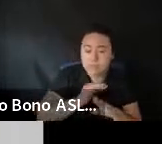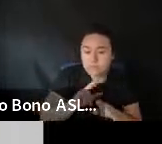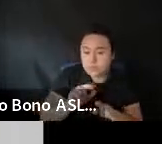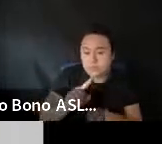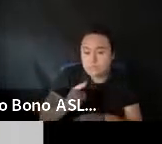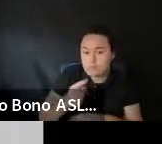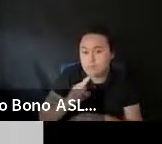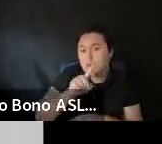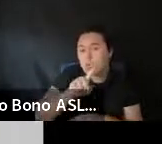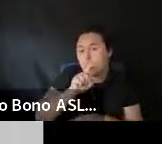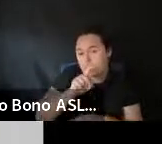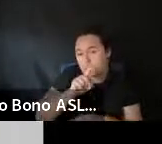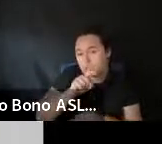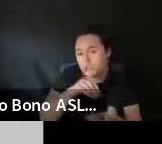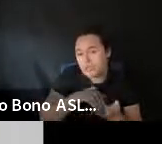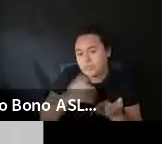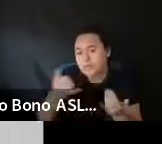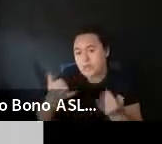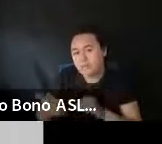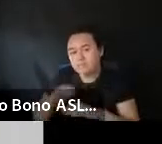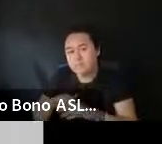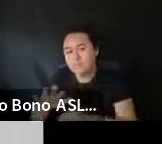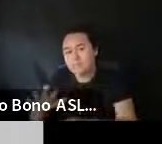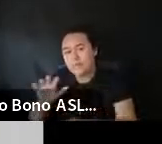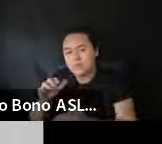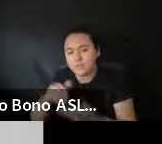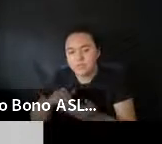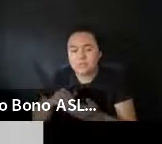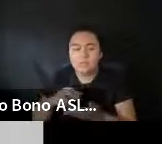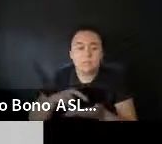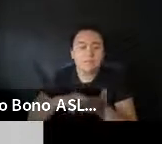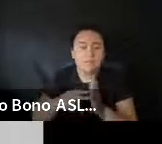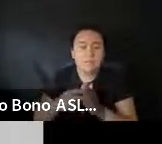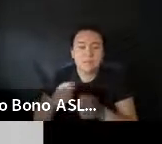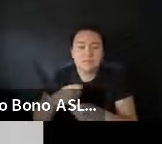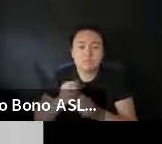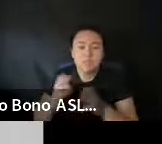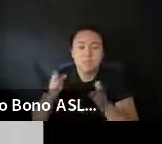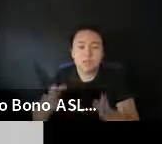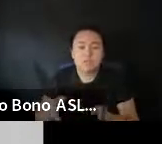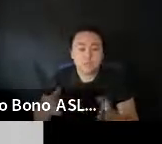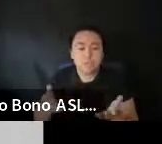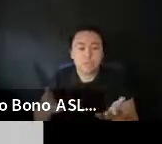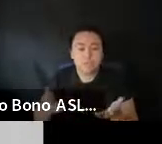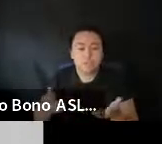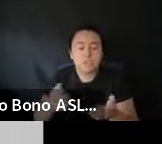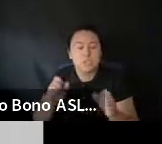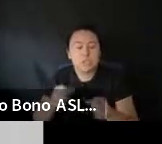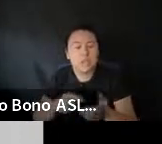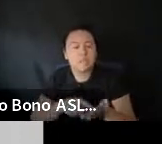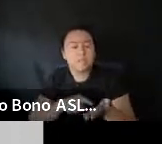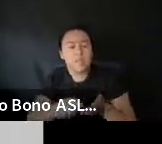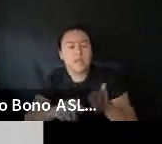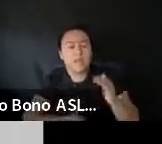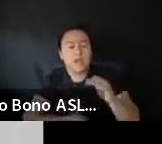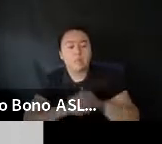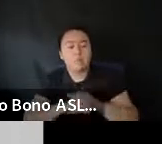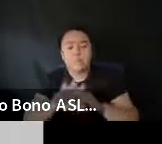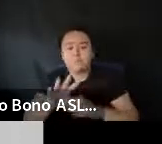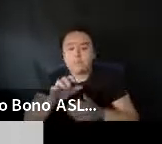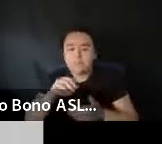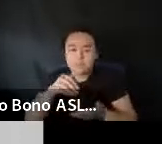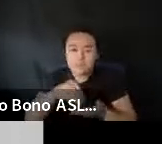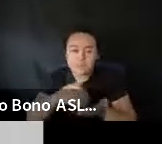So that means a production can. Can pay an individual. Uh. You know. Up to $500,000. And. And would qualify.